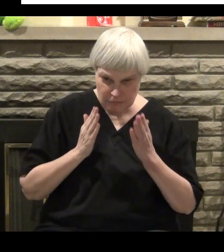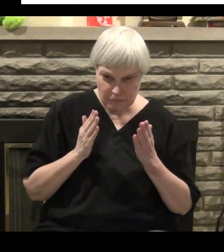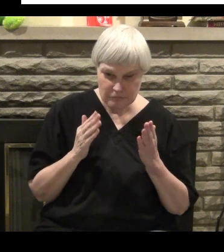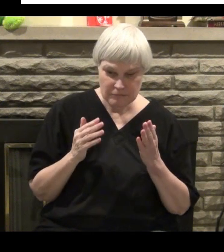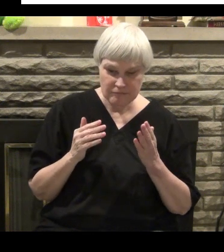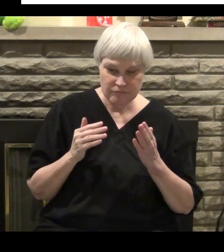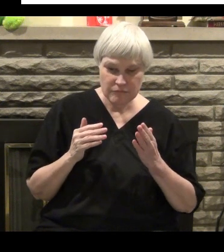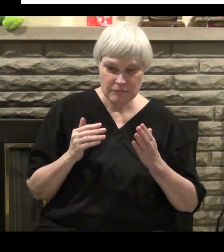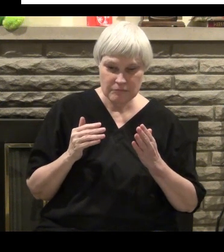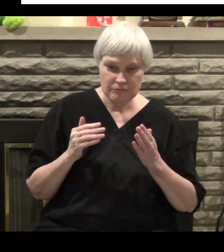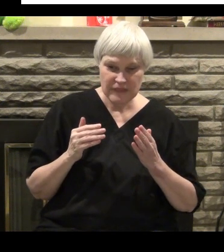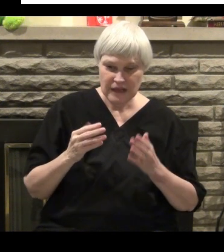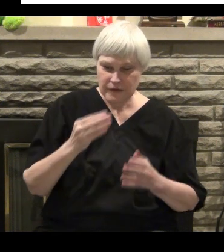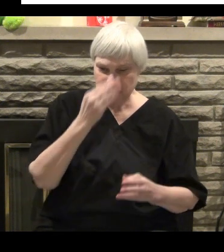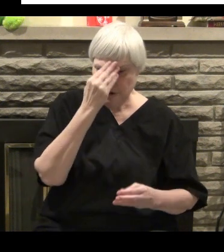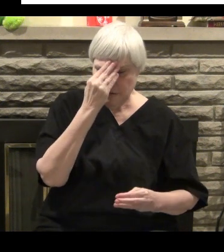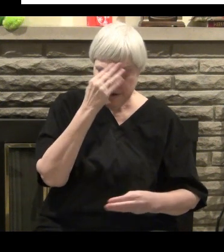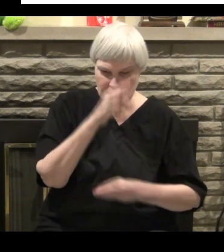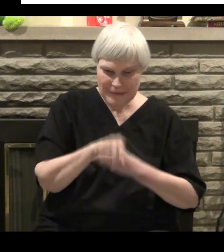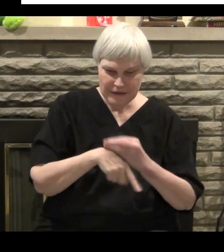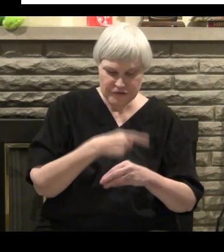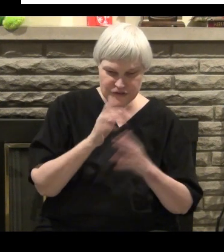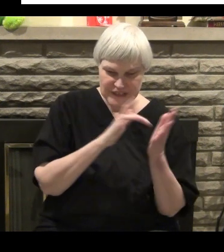And, you know, I think that's kind of sad.